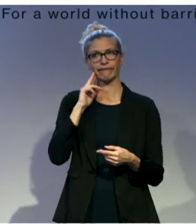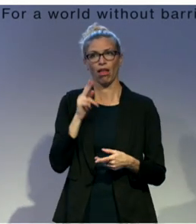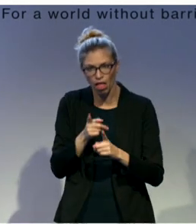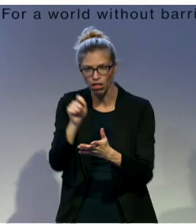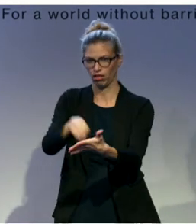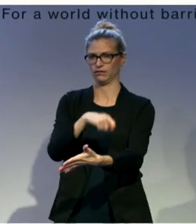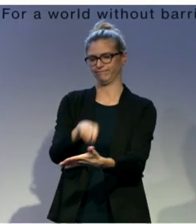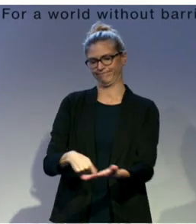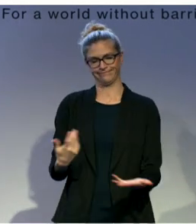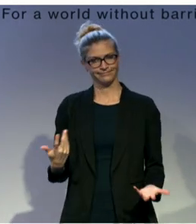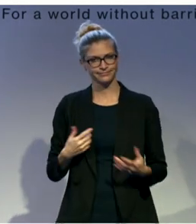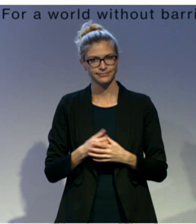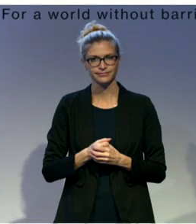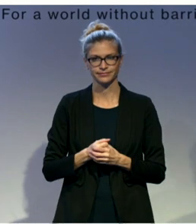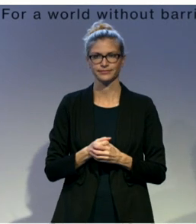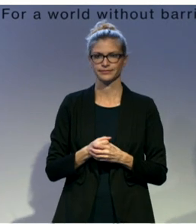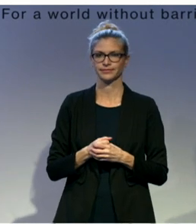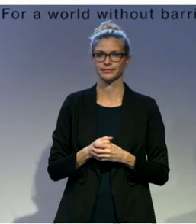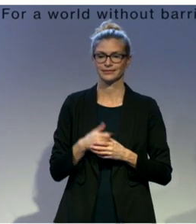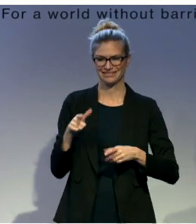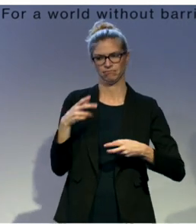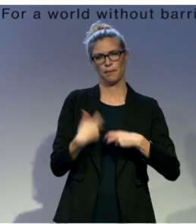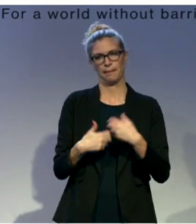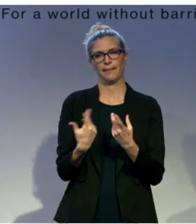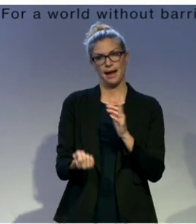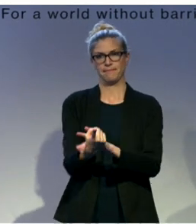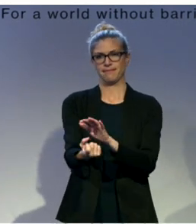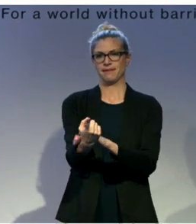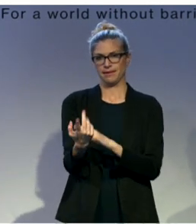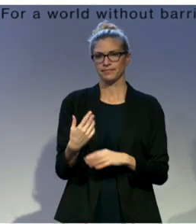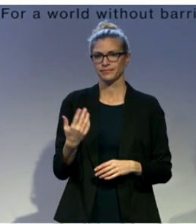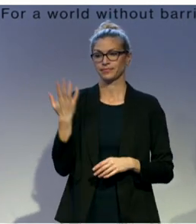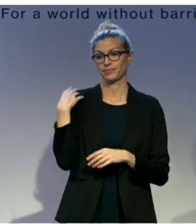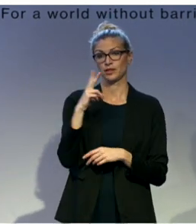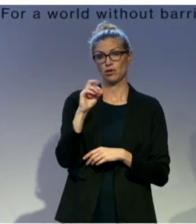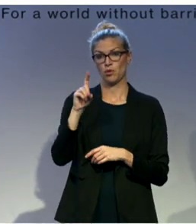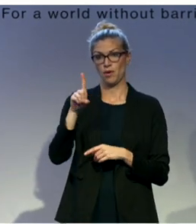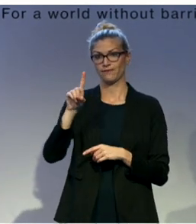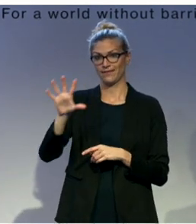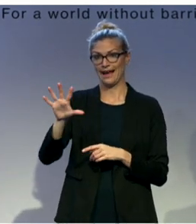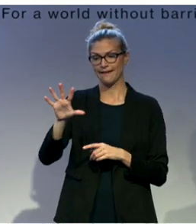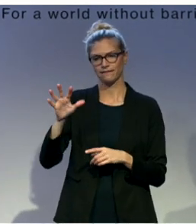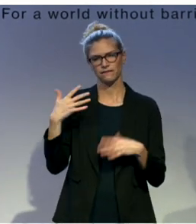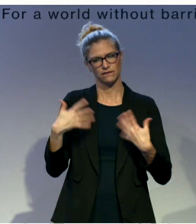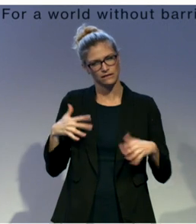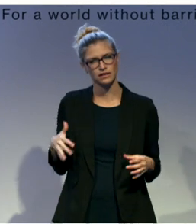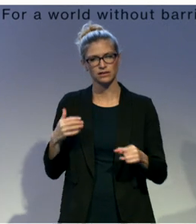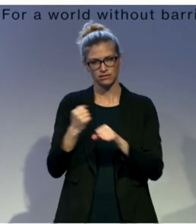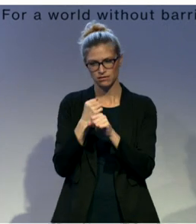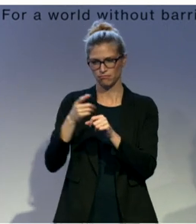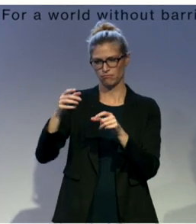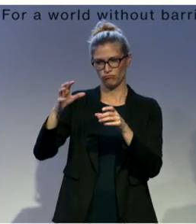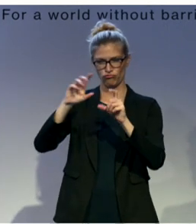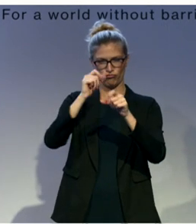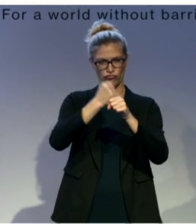address this deficit of information, in 2015, IFAS worked rigorously with Libyan partners to develop an electoral